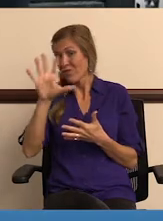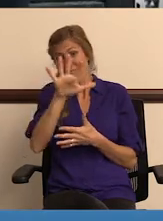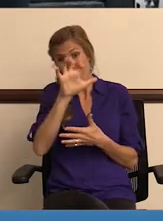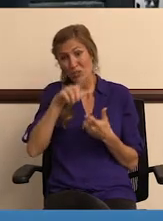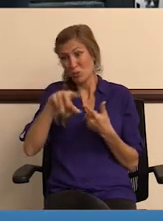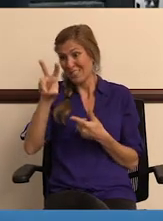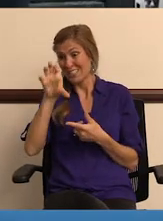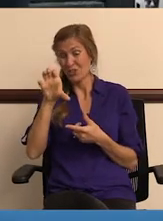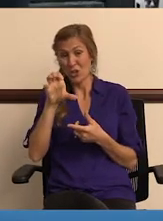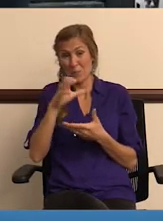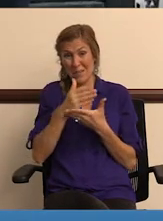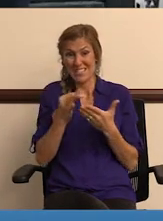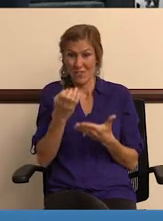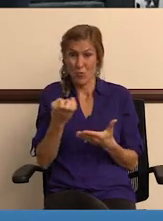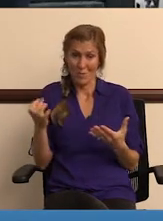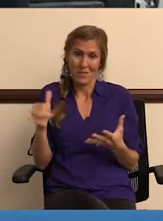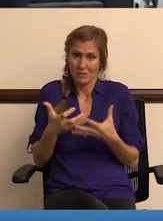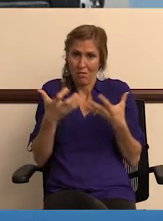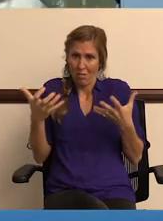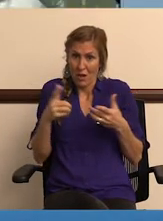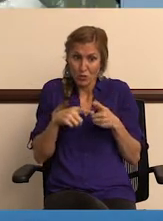to 600 pieces of equipment.